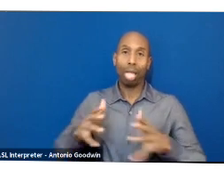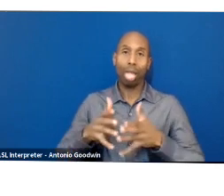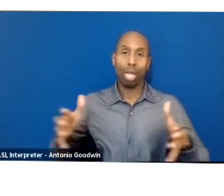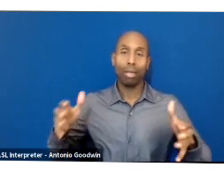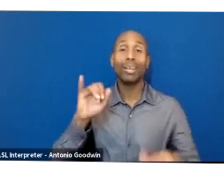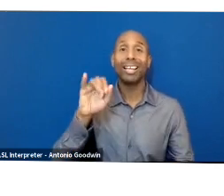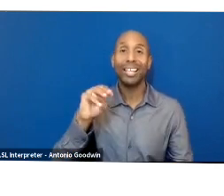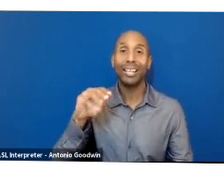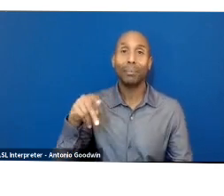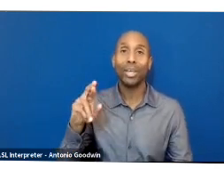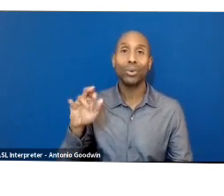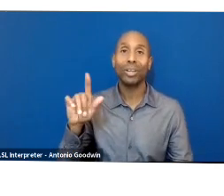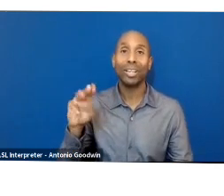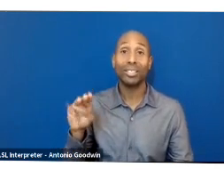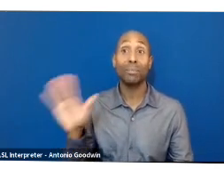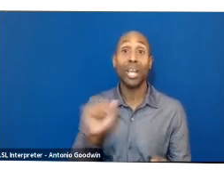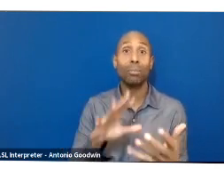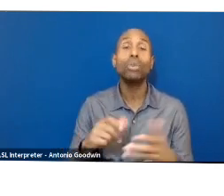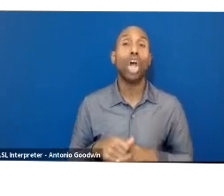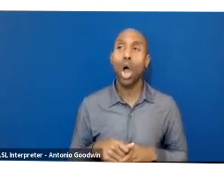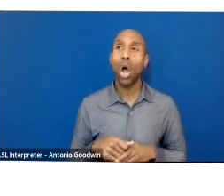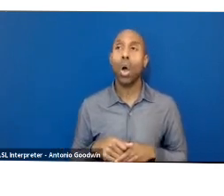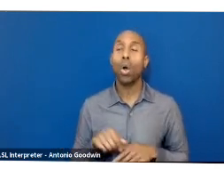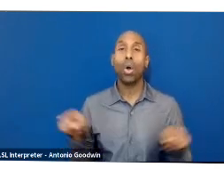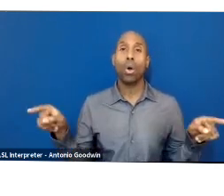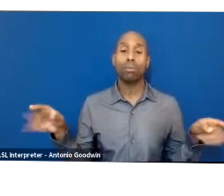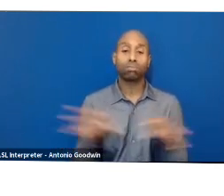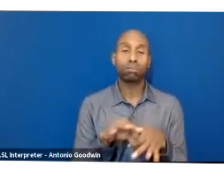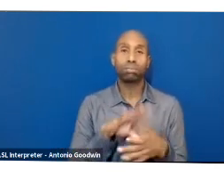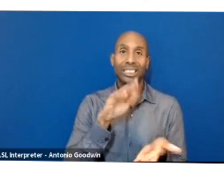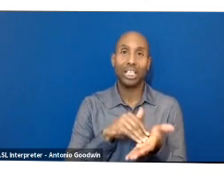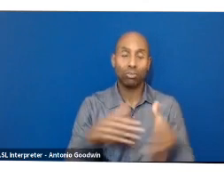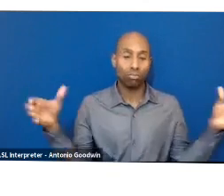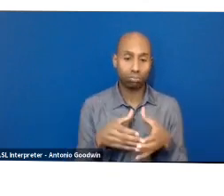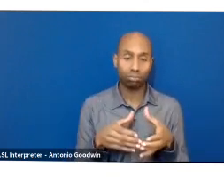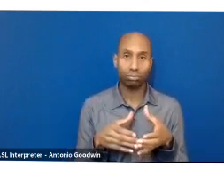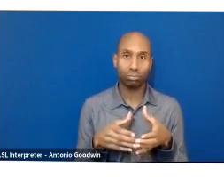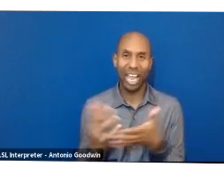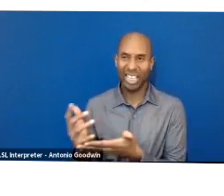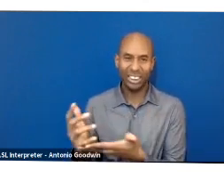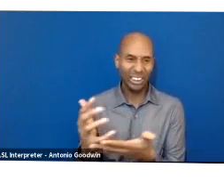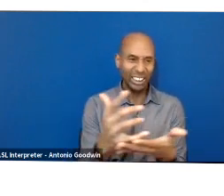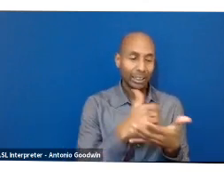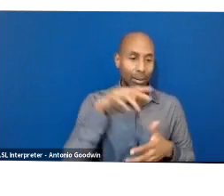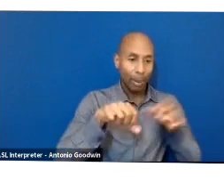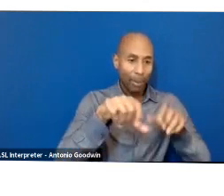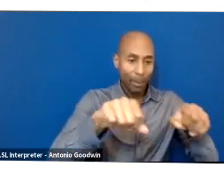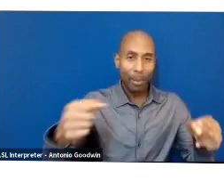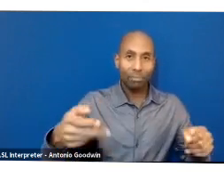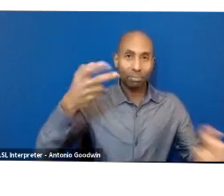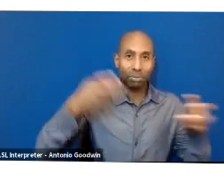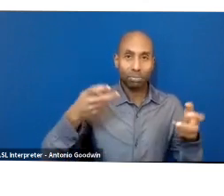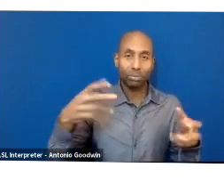neglecting other areas. So this includes scaling down on the different regions that parts of your supply chain happen in.